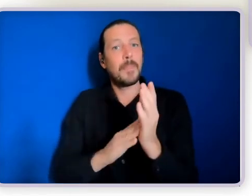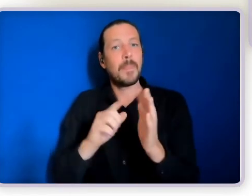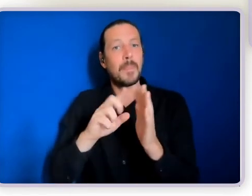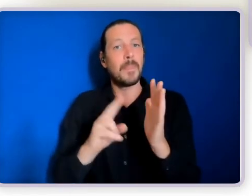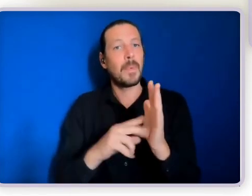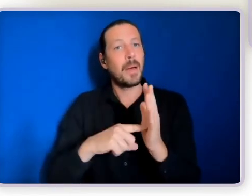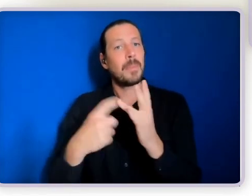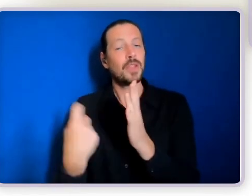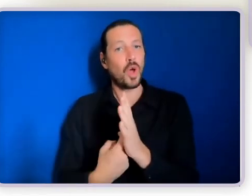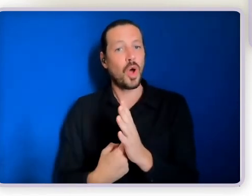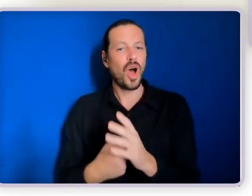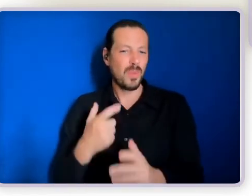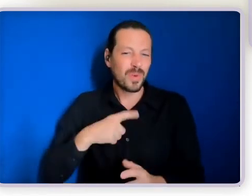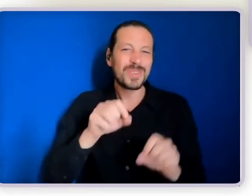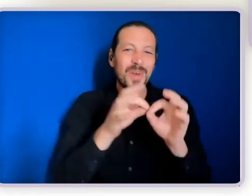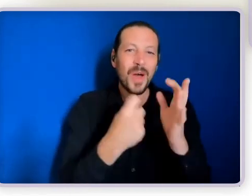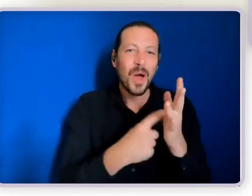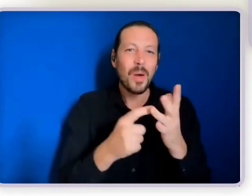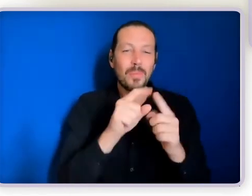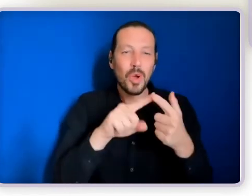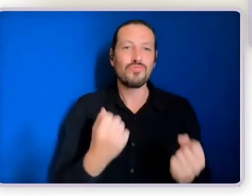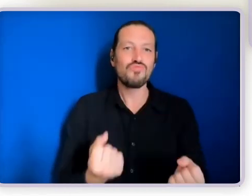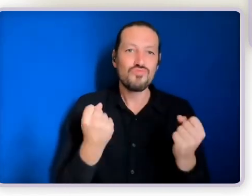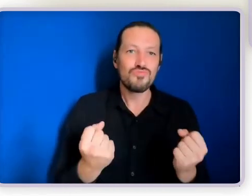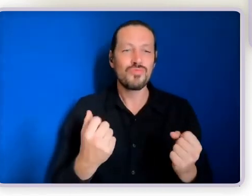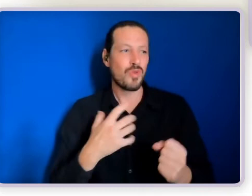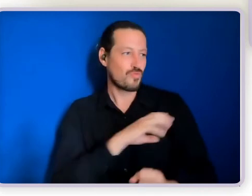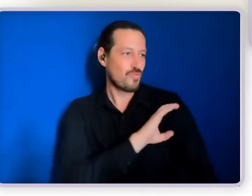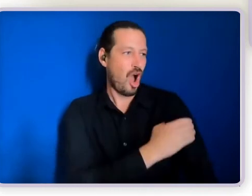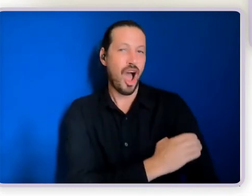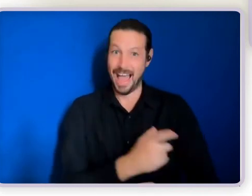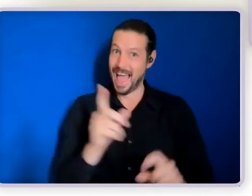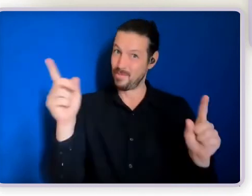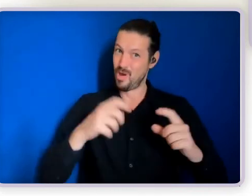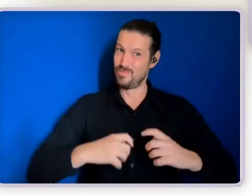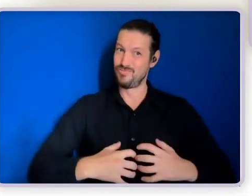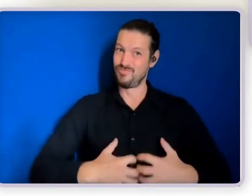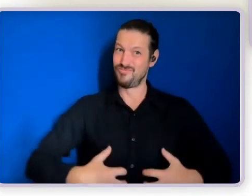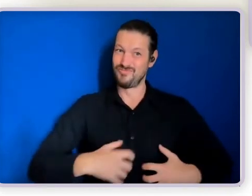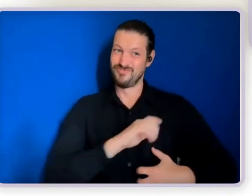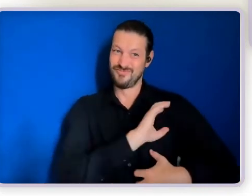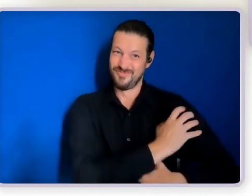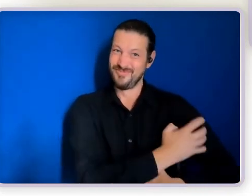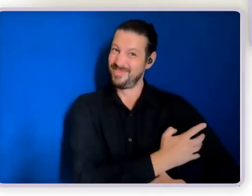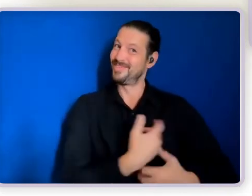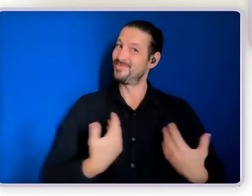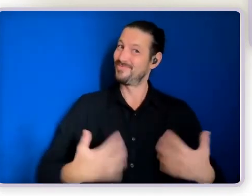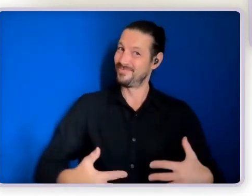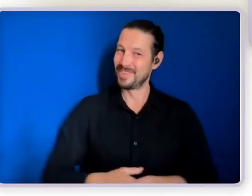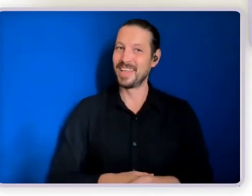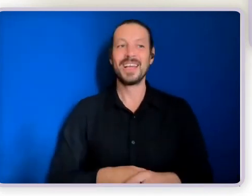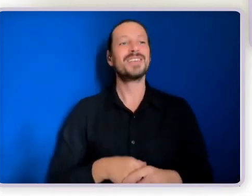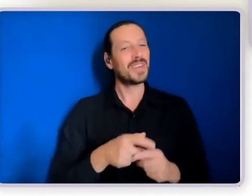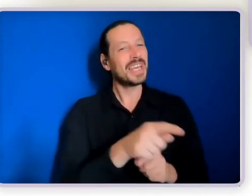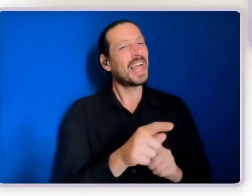a bodybuilder and he is a very buff young man at the moment so he's been making and learning how to make choices as he progresses